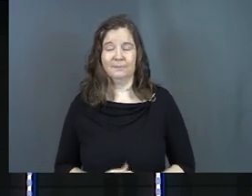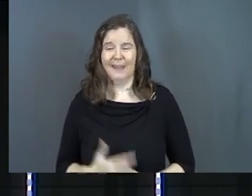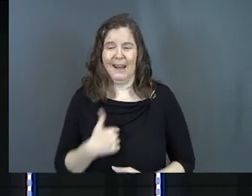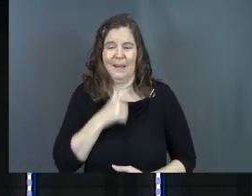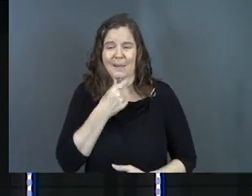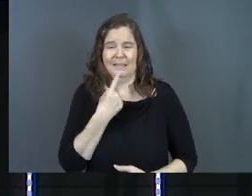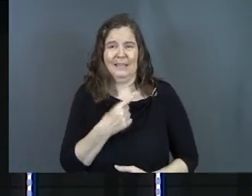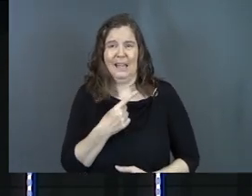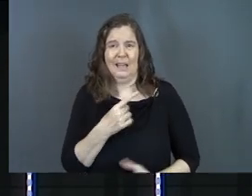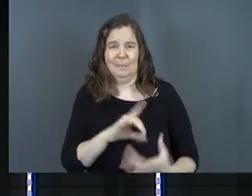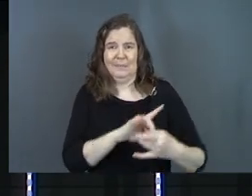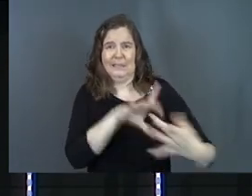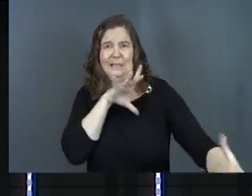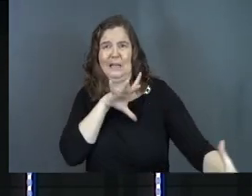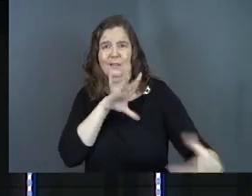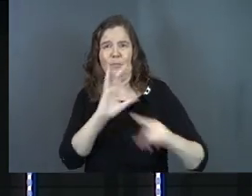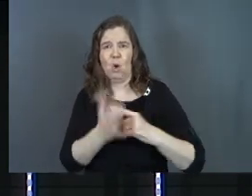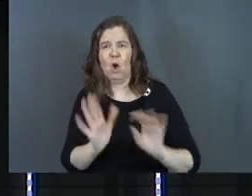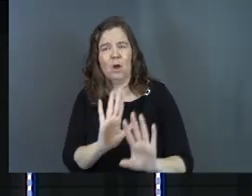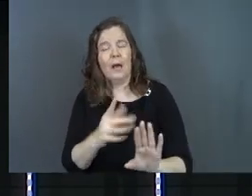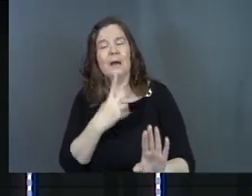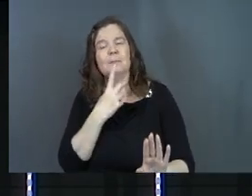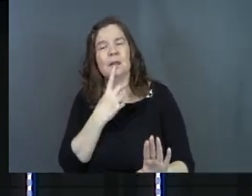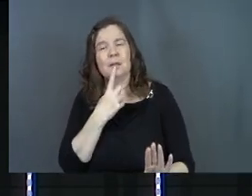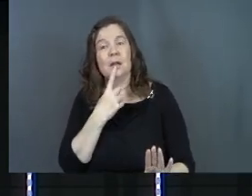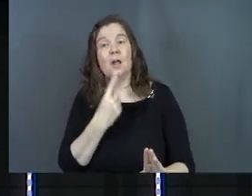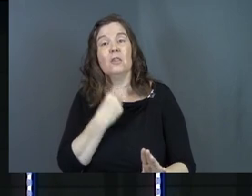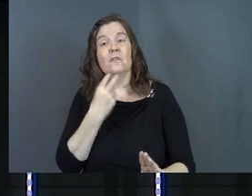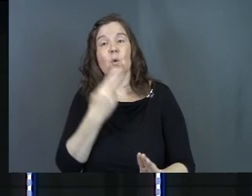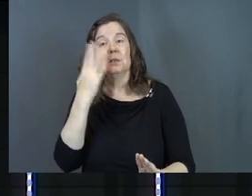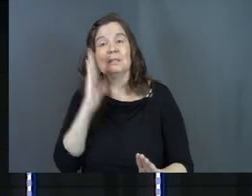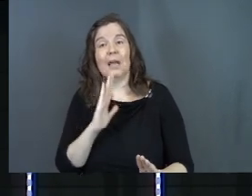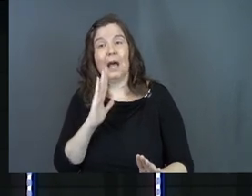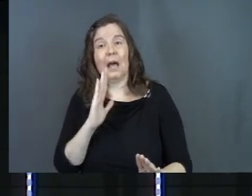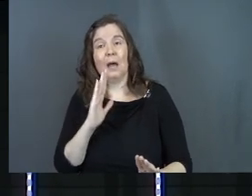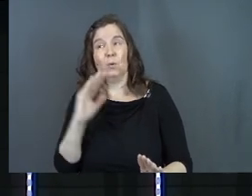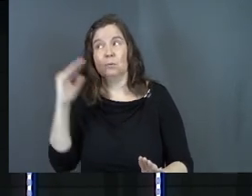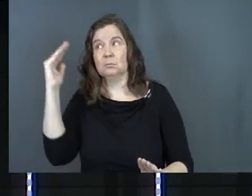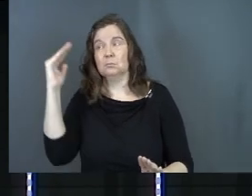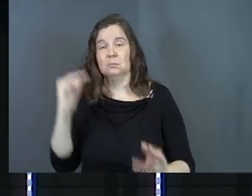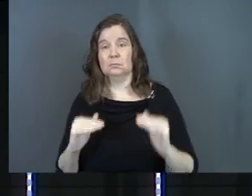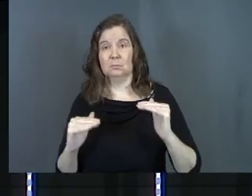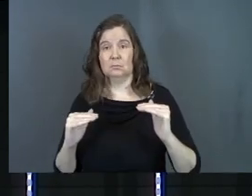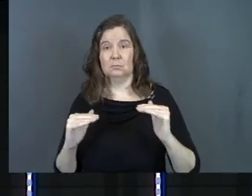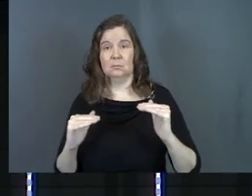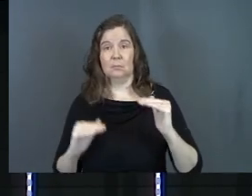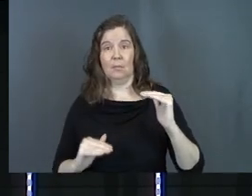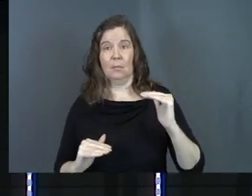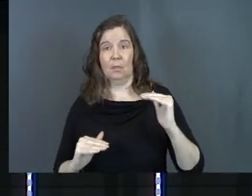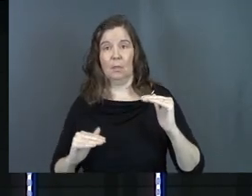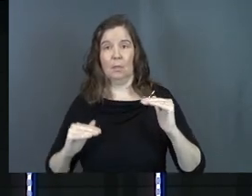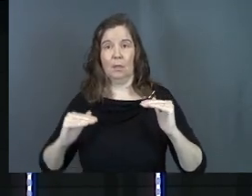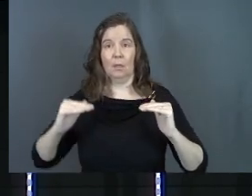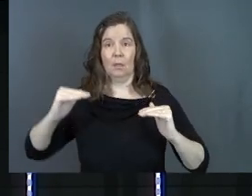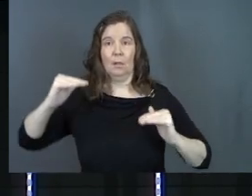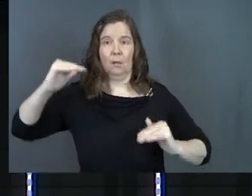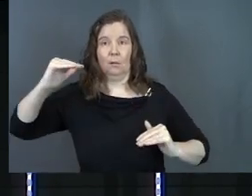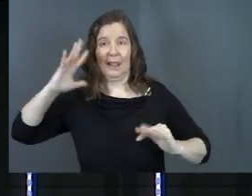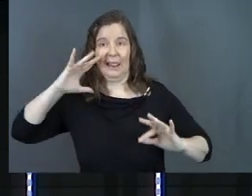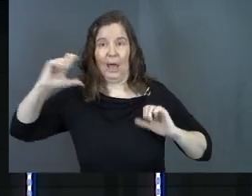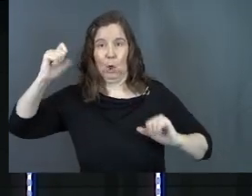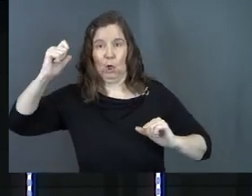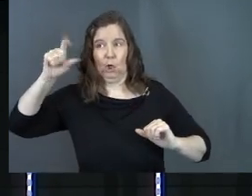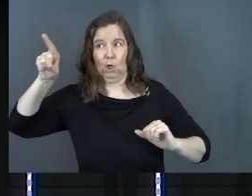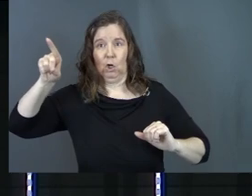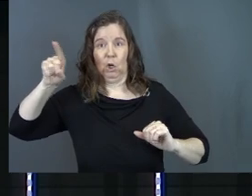And I'm not saying being disconnected from culture. I'm saying the voice of God must be louder. Culture has to